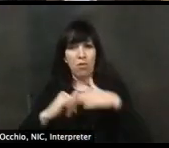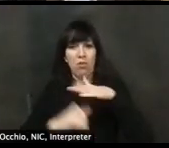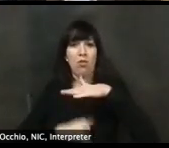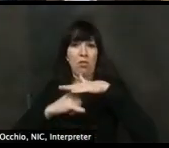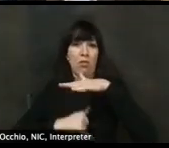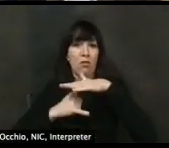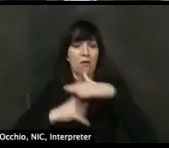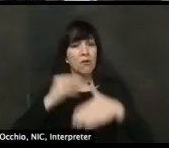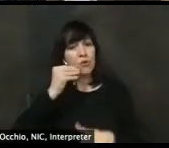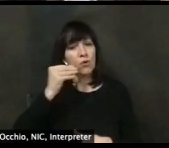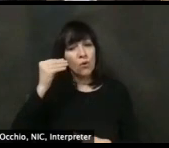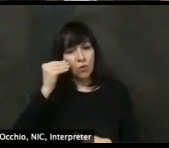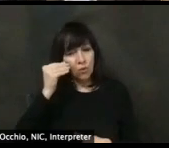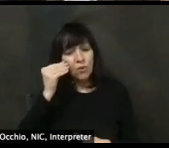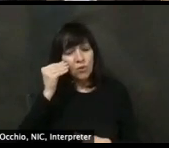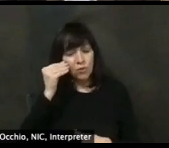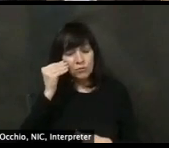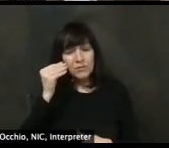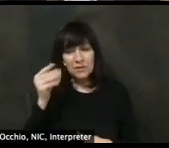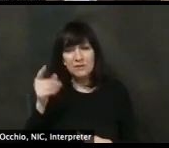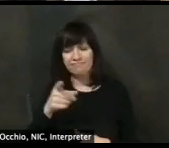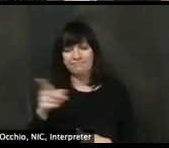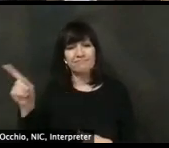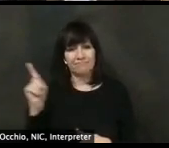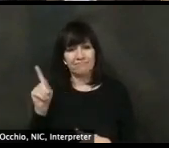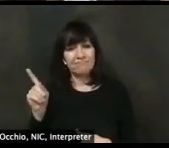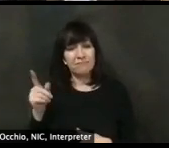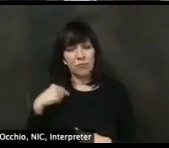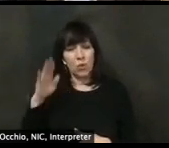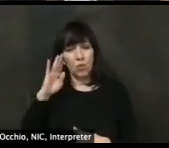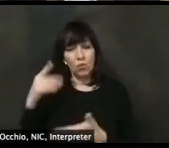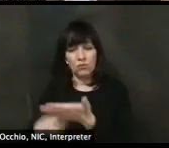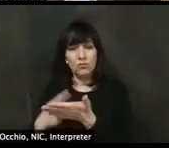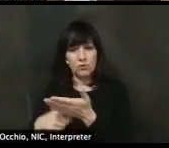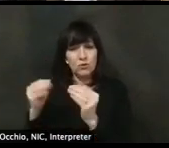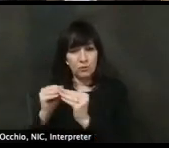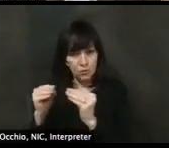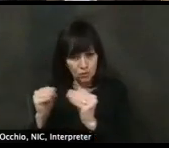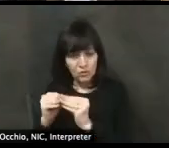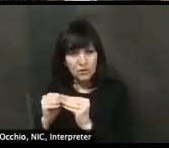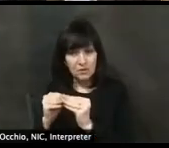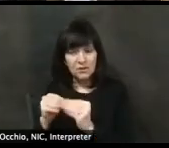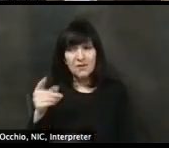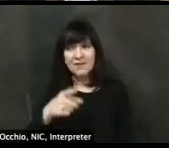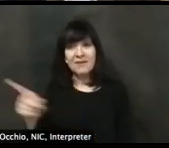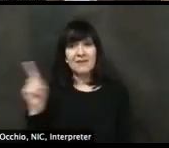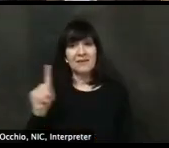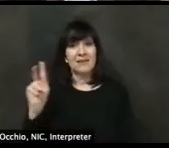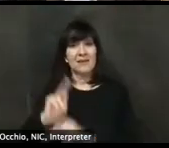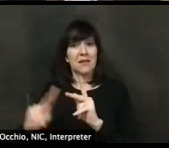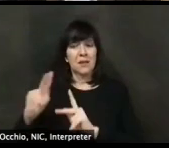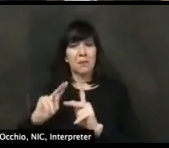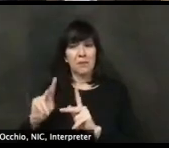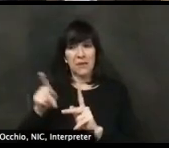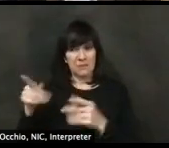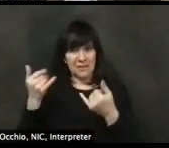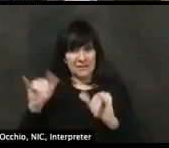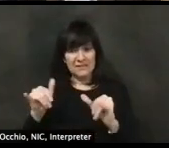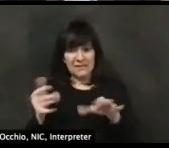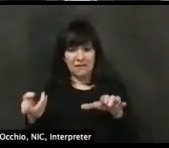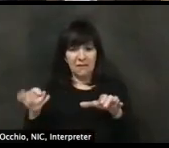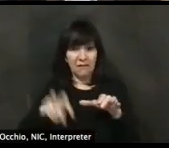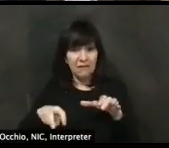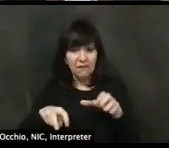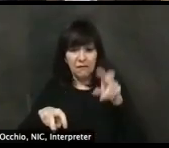and out of a car and take a drive. If you're alone, you can't be in a car full of other people, or there are some other measures, but everything we touch